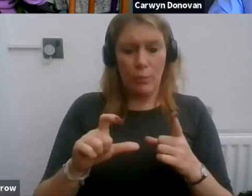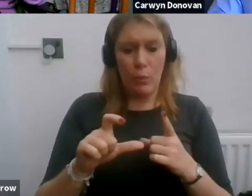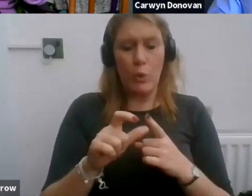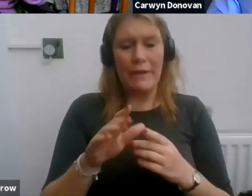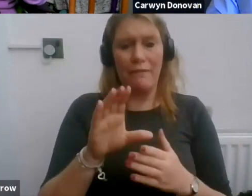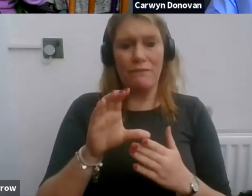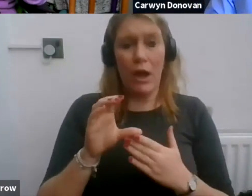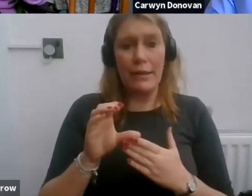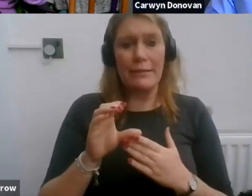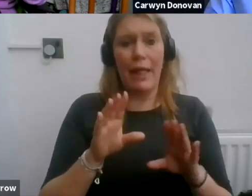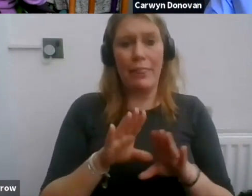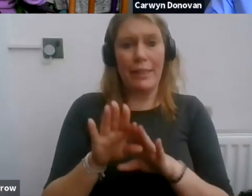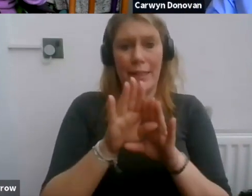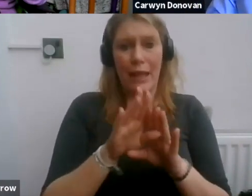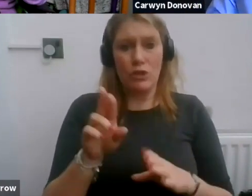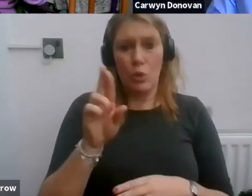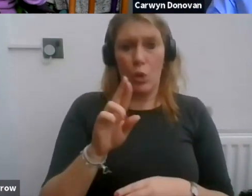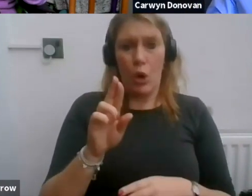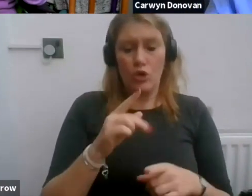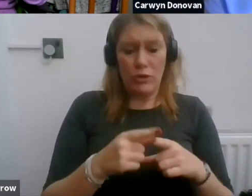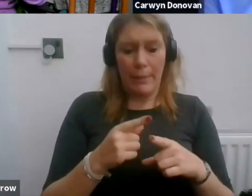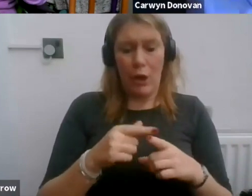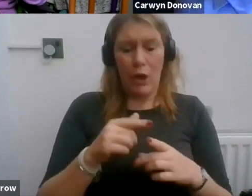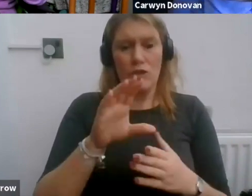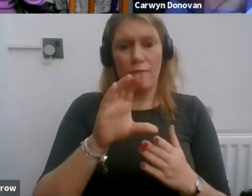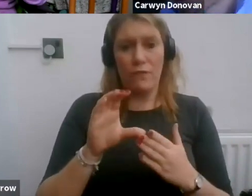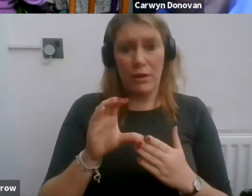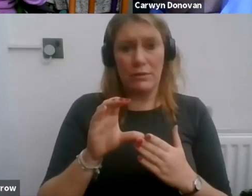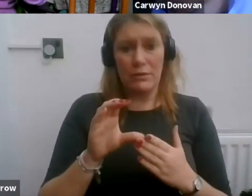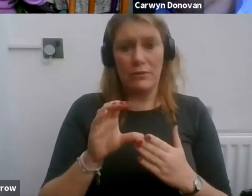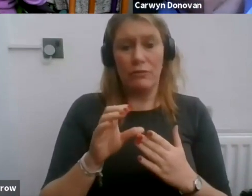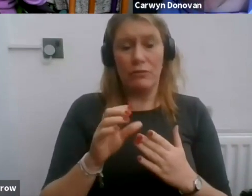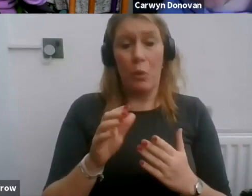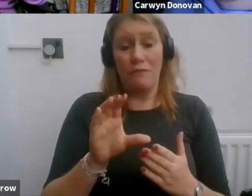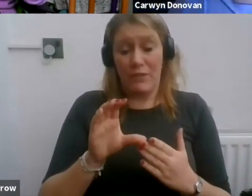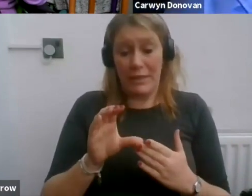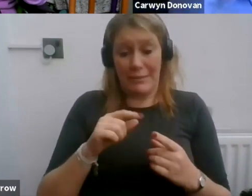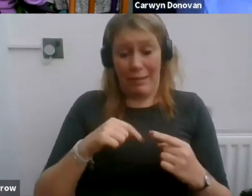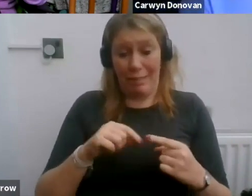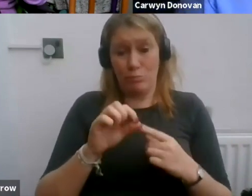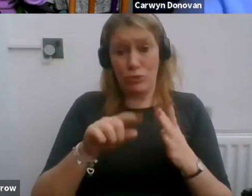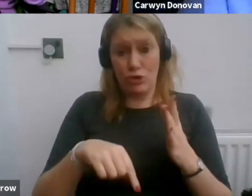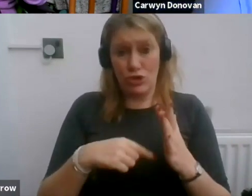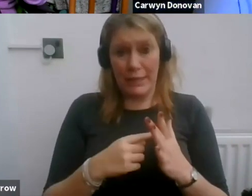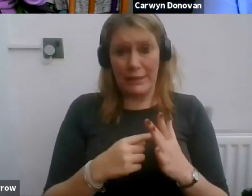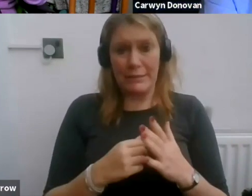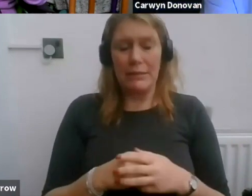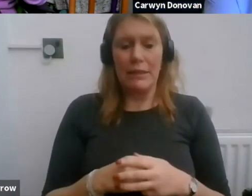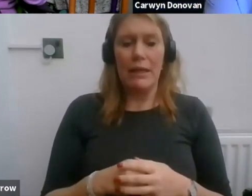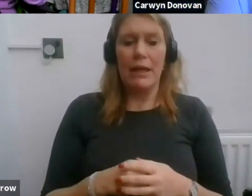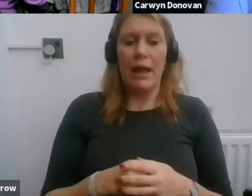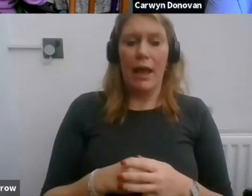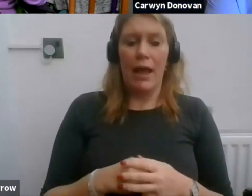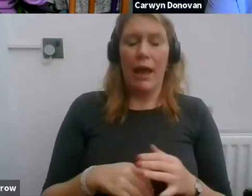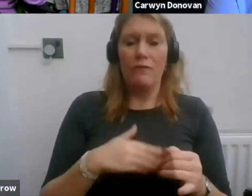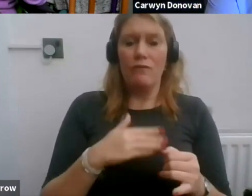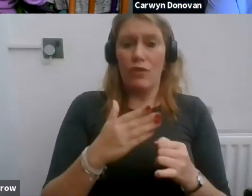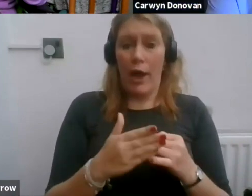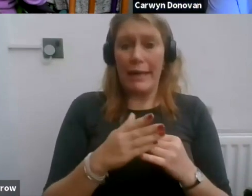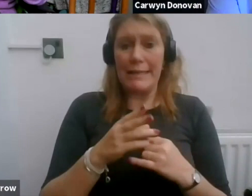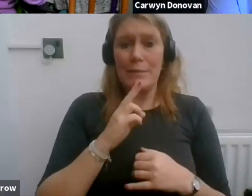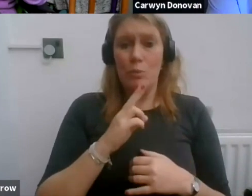Lottery Emergency Fund for funding us. And finally, some audio description and introductions.